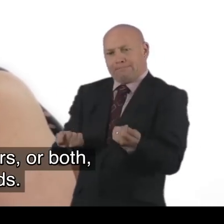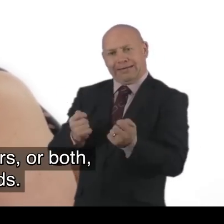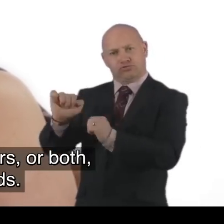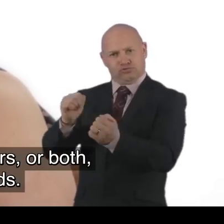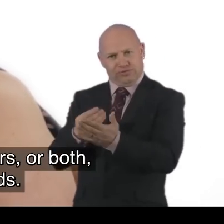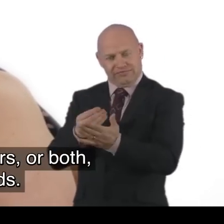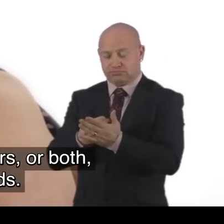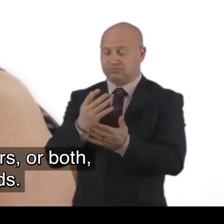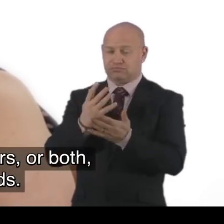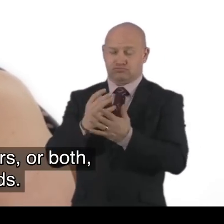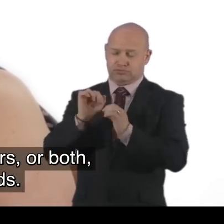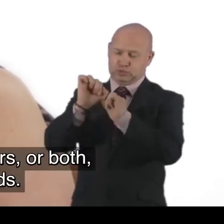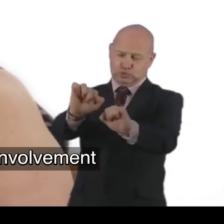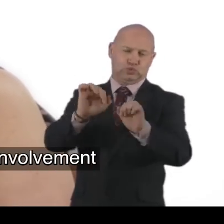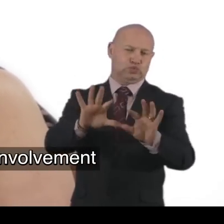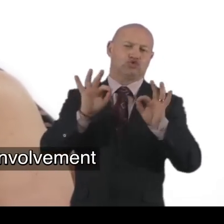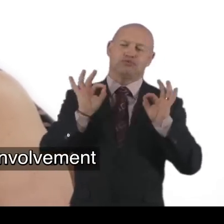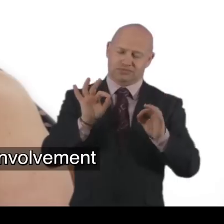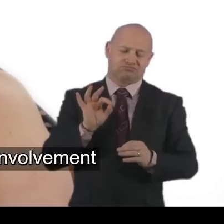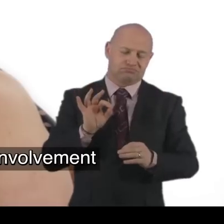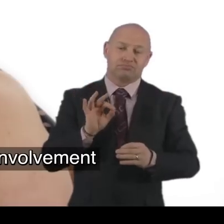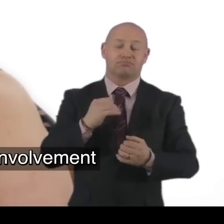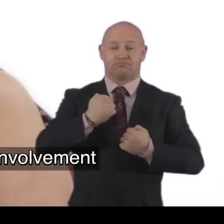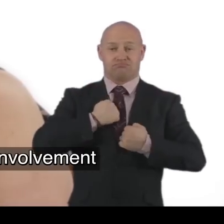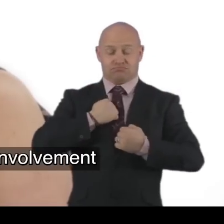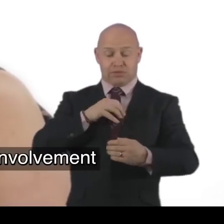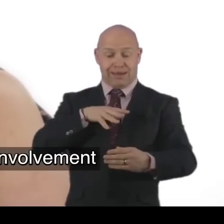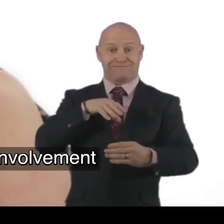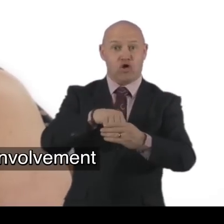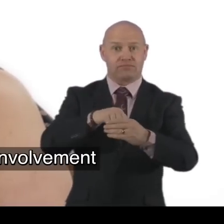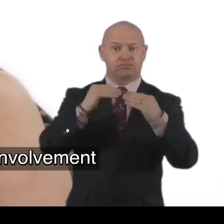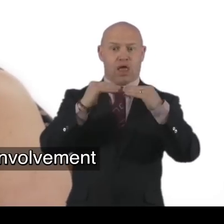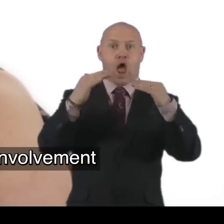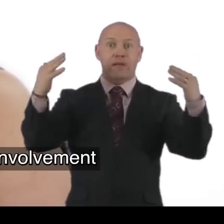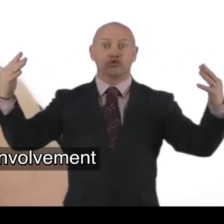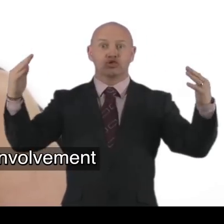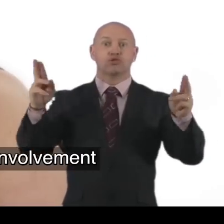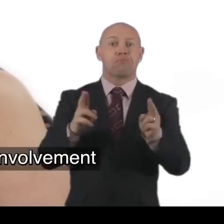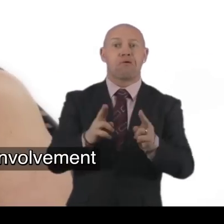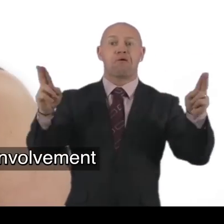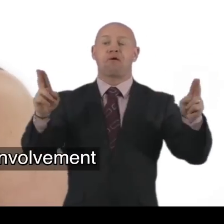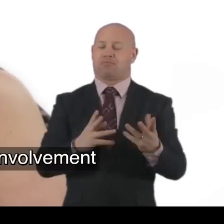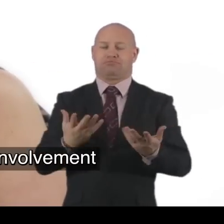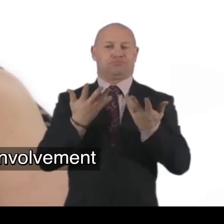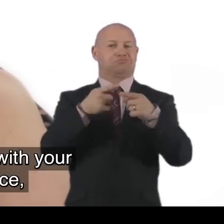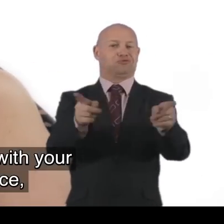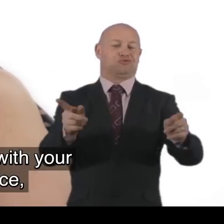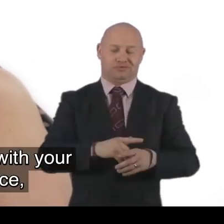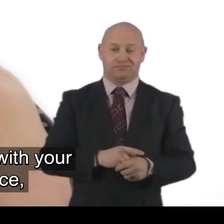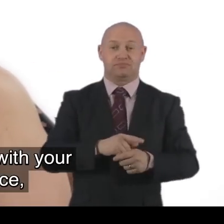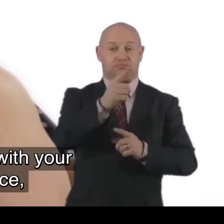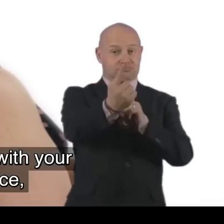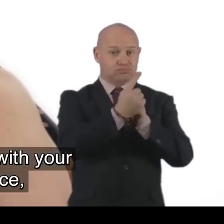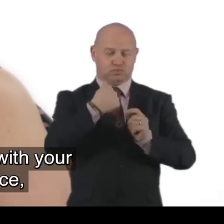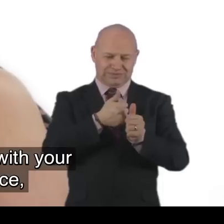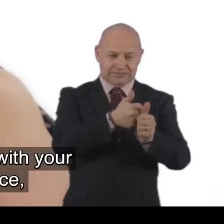helping you to manage your own funds. It's entirely your choice. And our level of involvement is also your choice. You can come